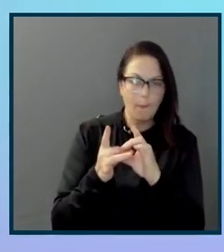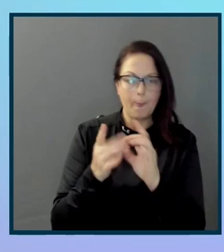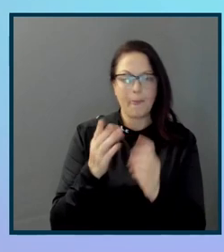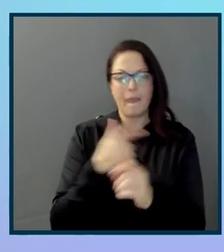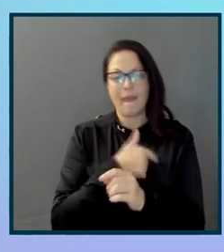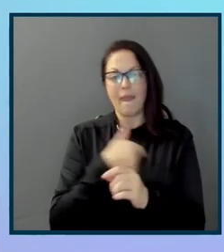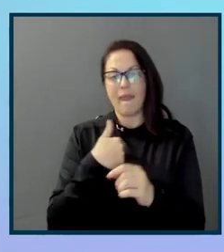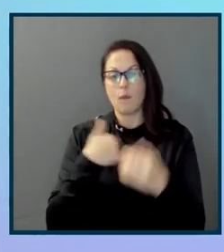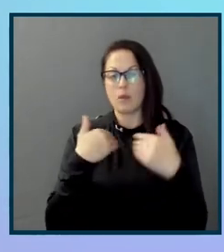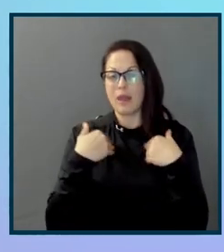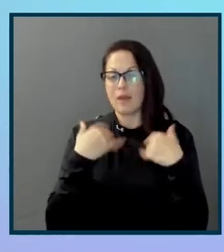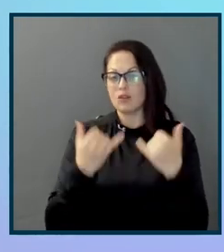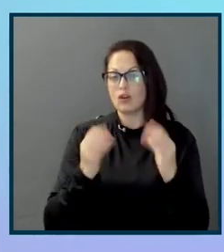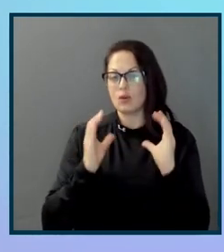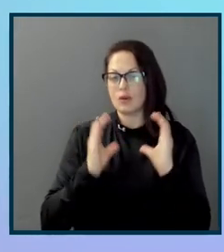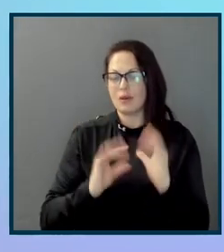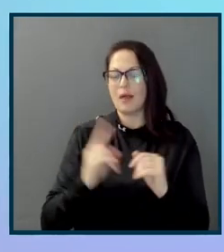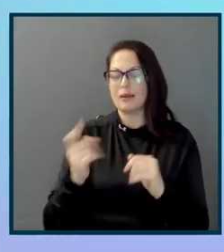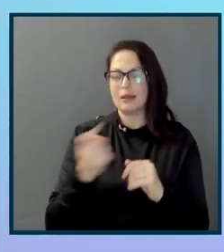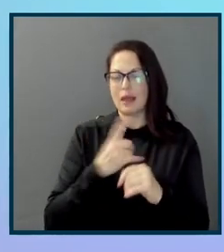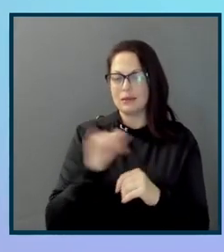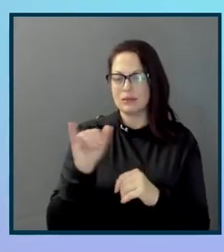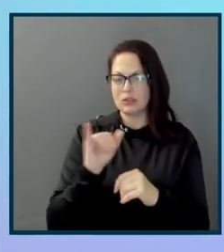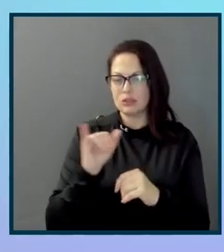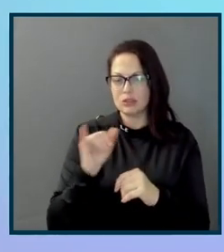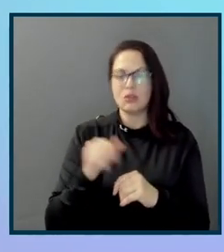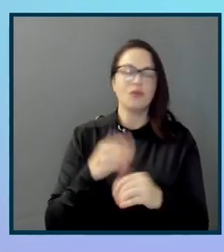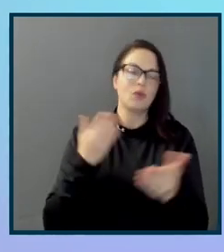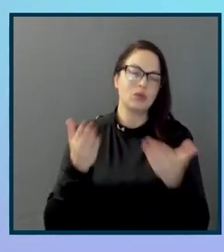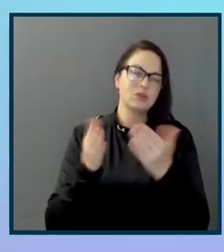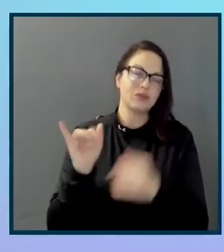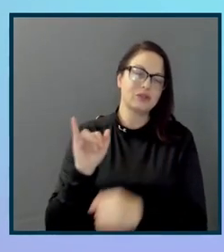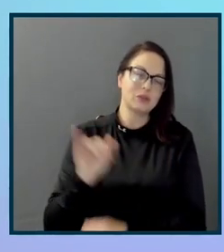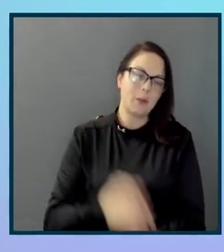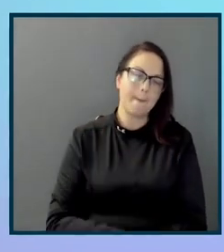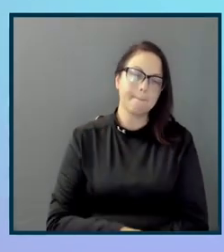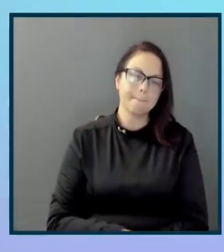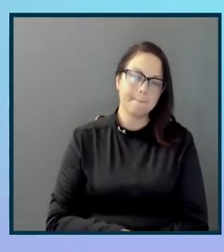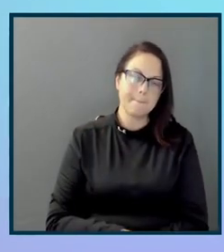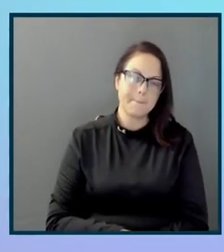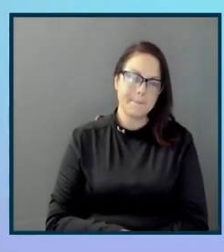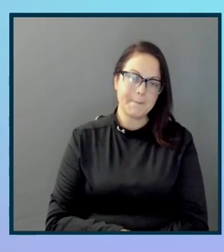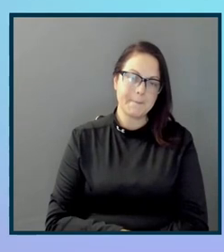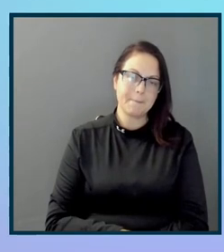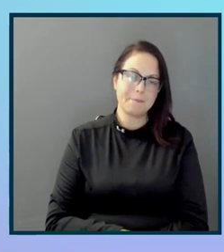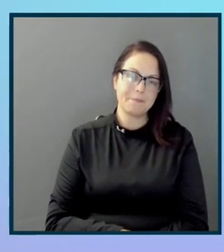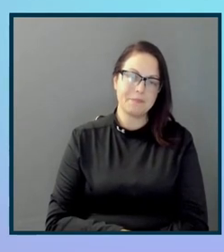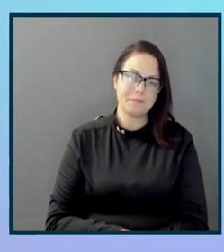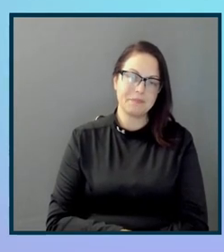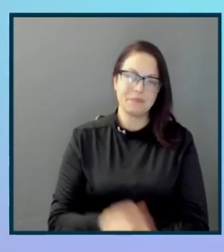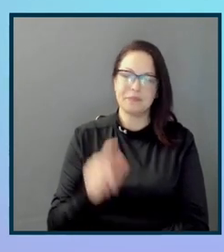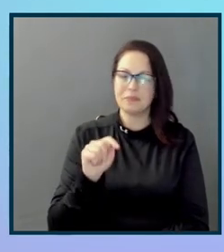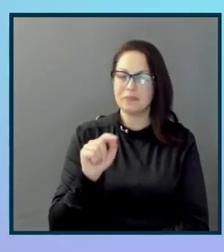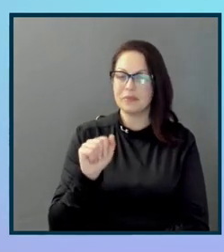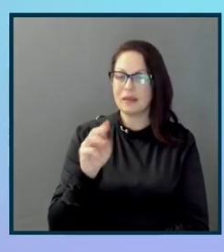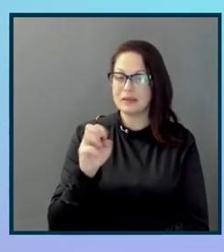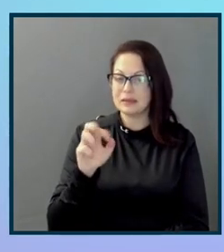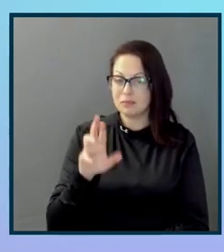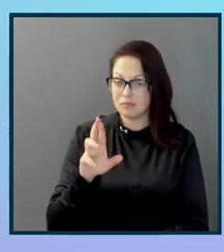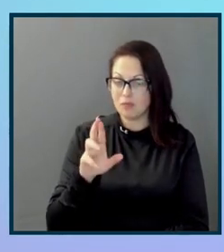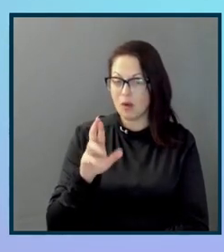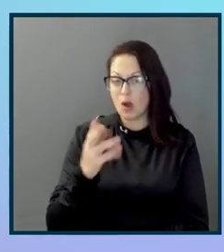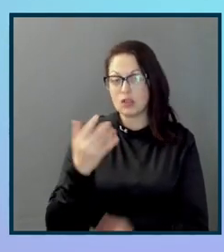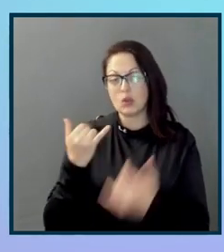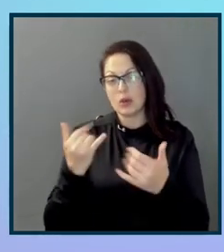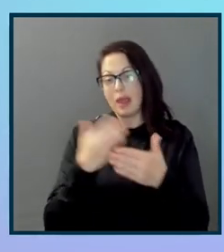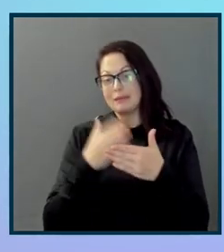also have current clients come to us asking for those services as well. Excellent. Awesome. Well, unfortunately, we've come